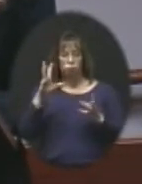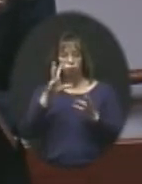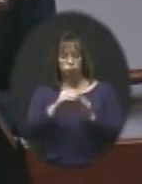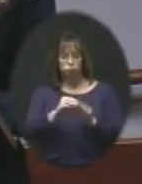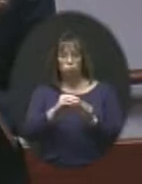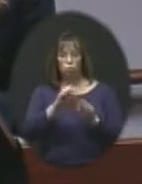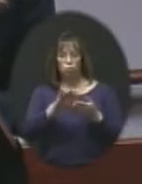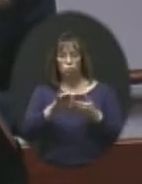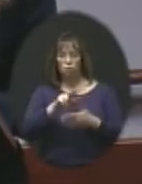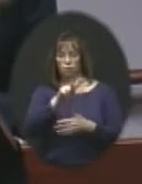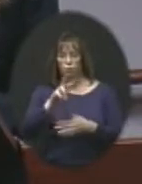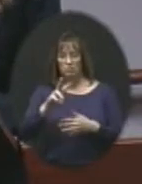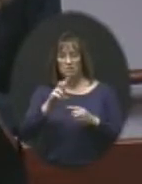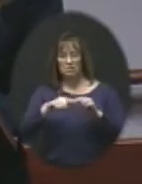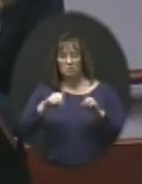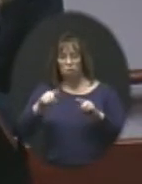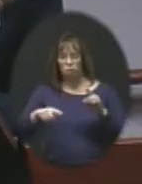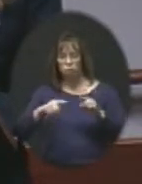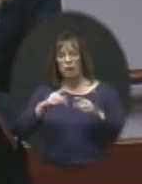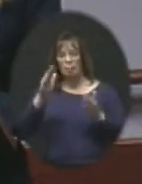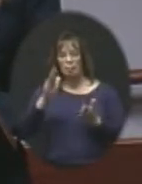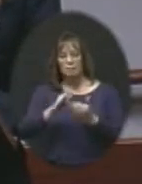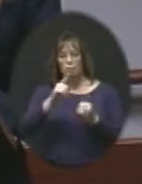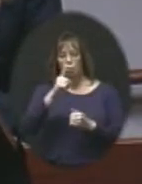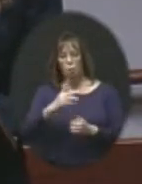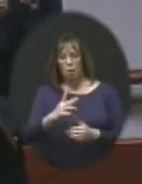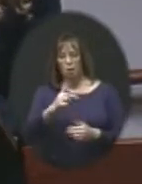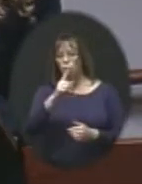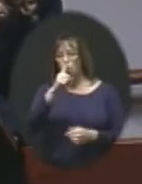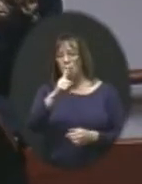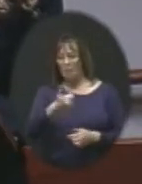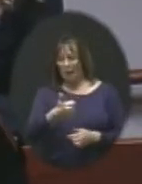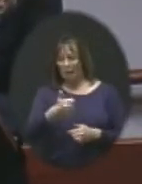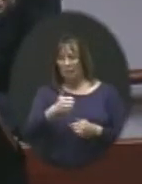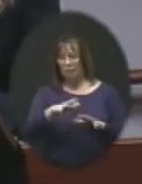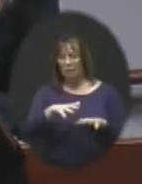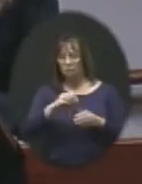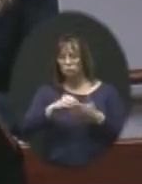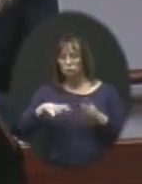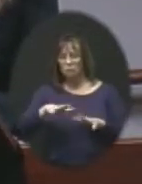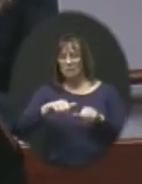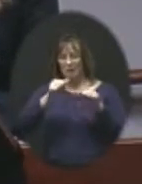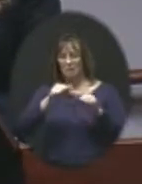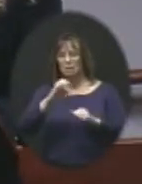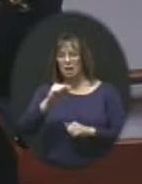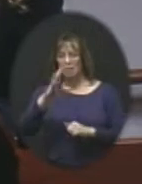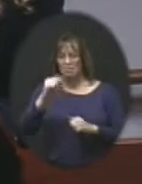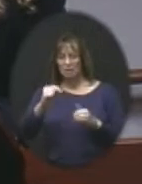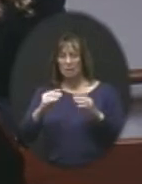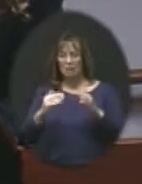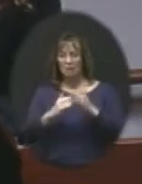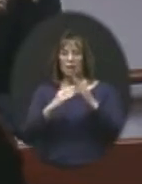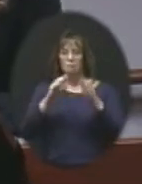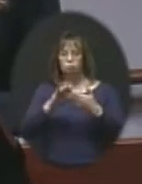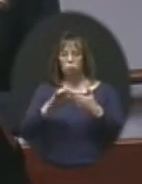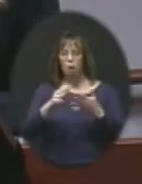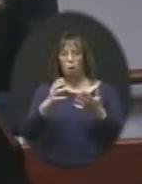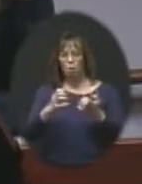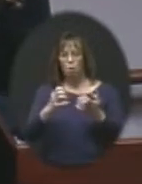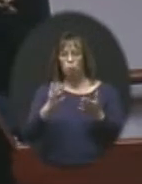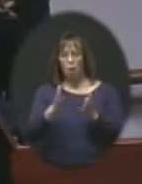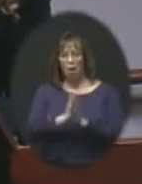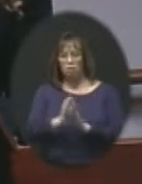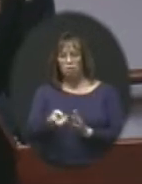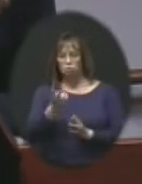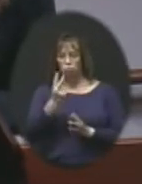varies from year to year, less than one-tenth of one percent of students taking the ACT earn this top score. I'd like to ask the following students to